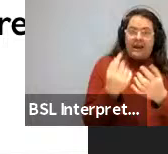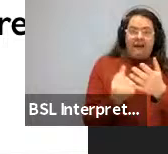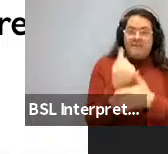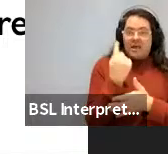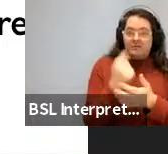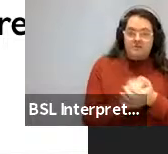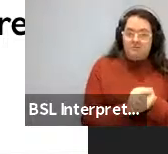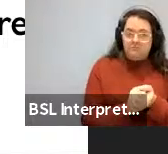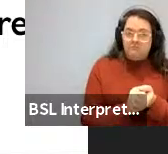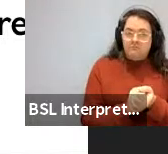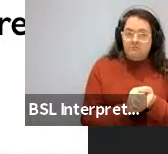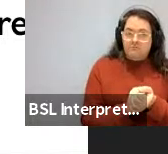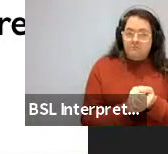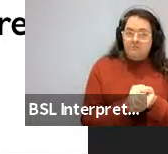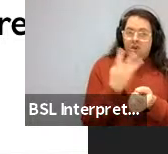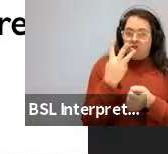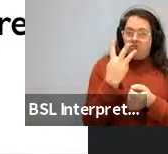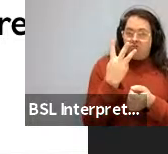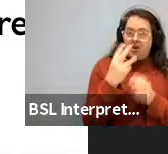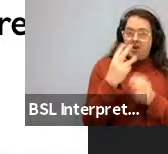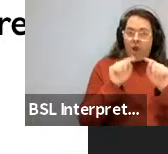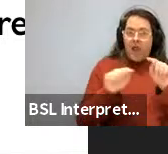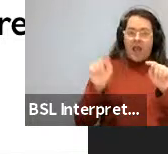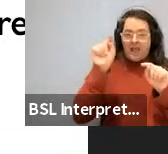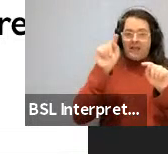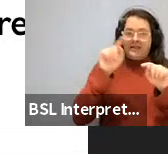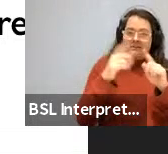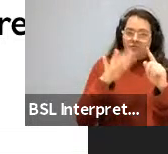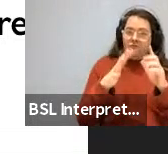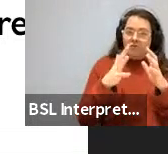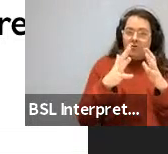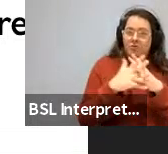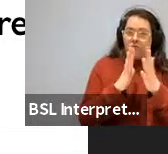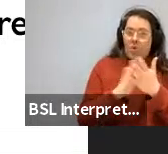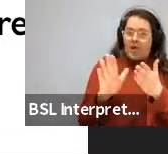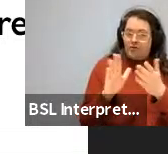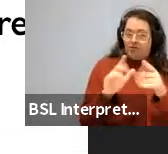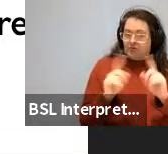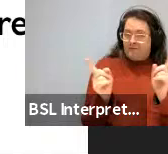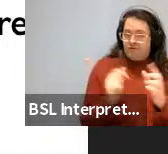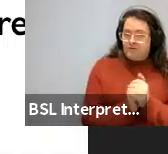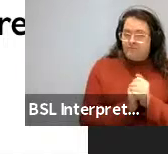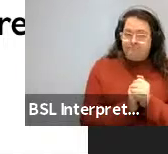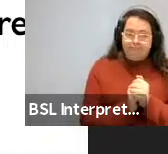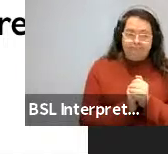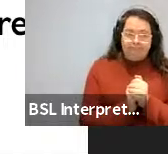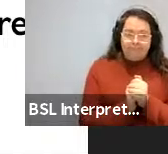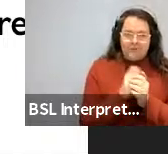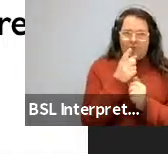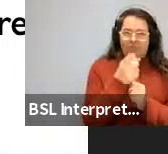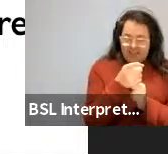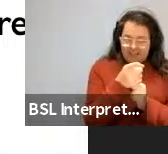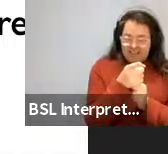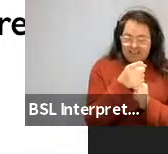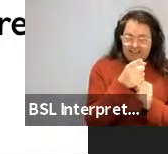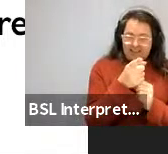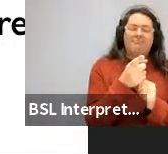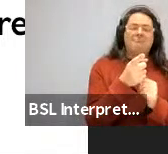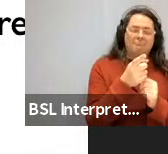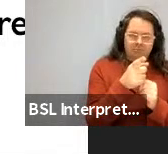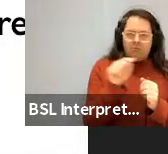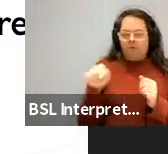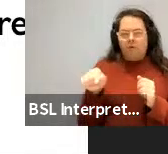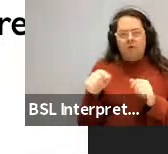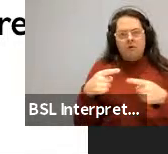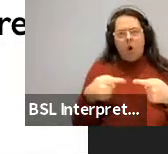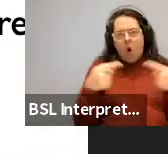-way interaction different, very different from the WH questions here. Um, so these results run totally contrary to the syntactic view. The